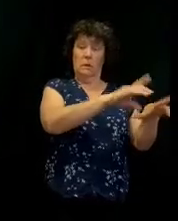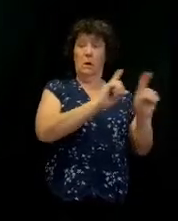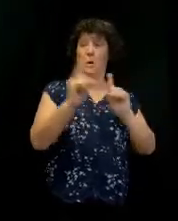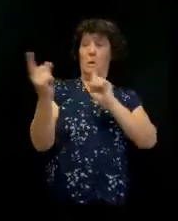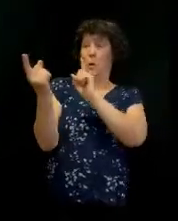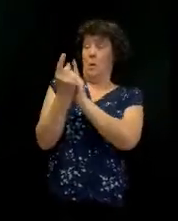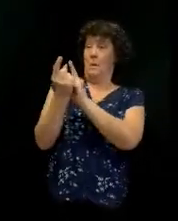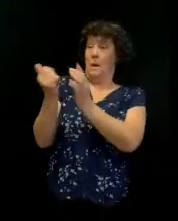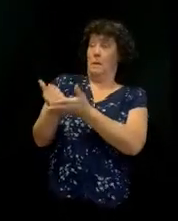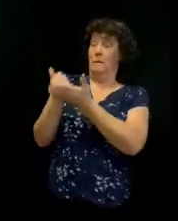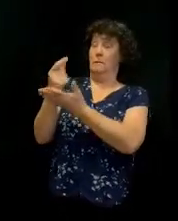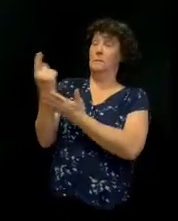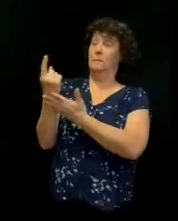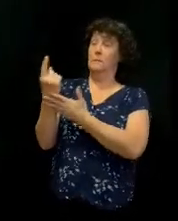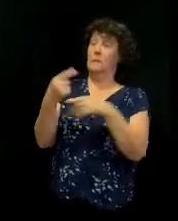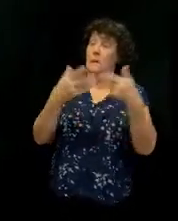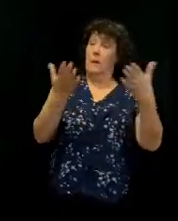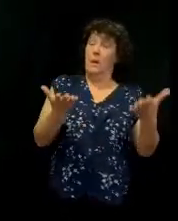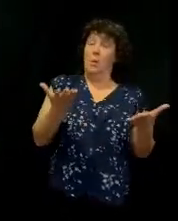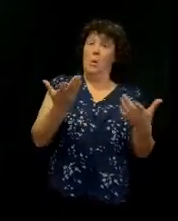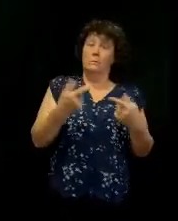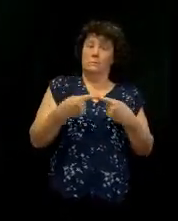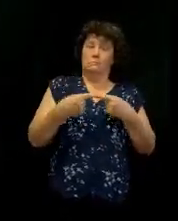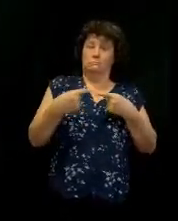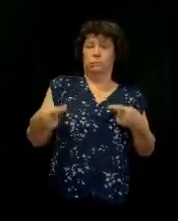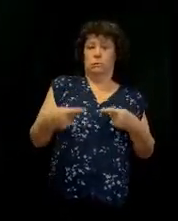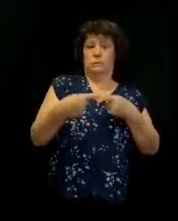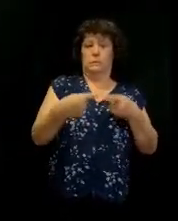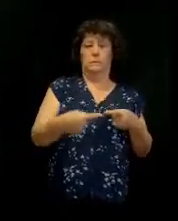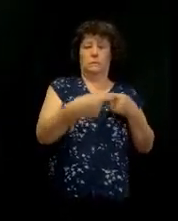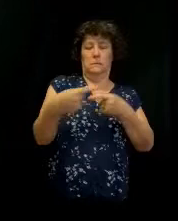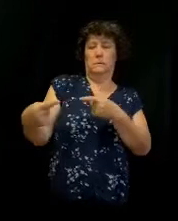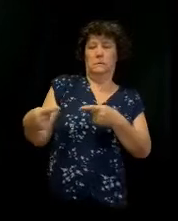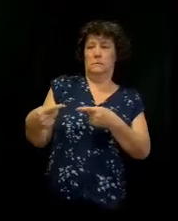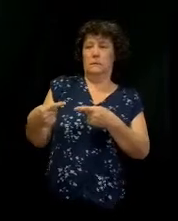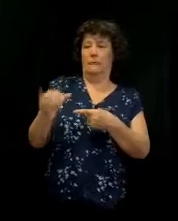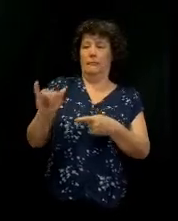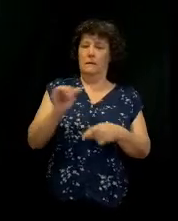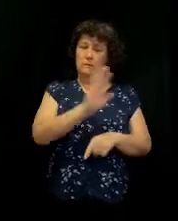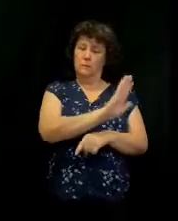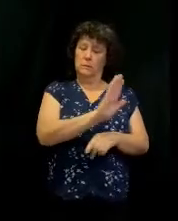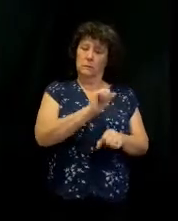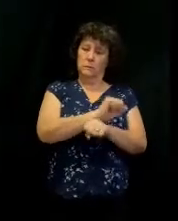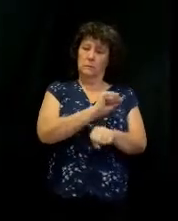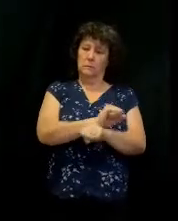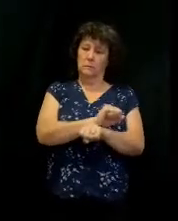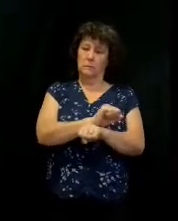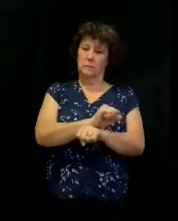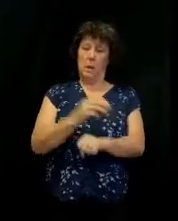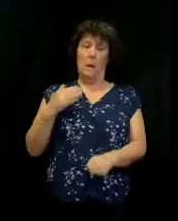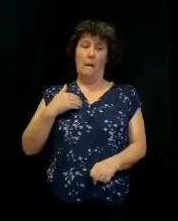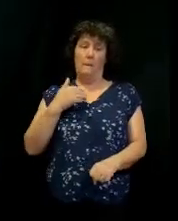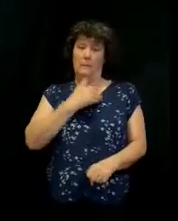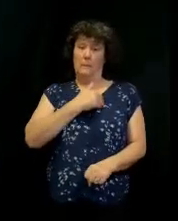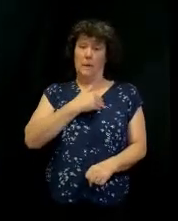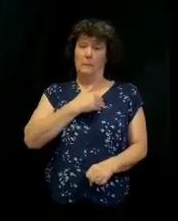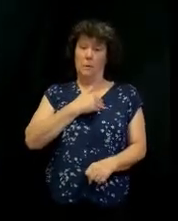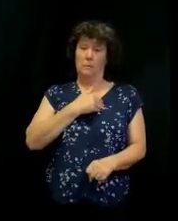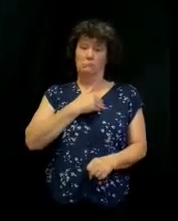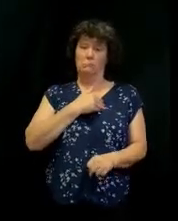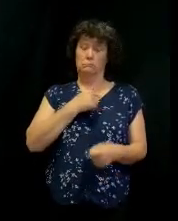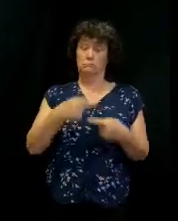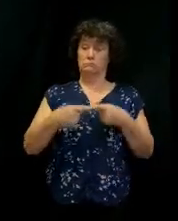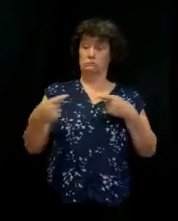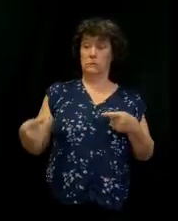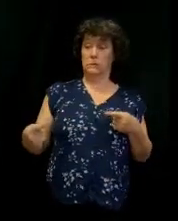So the enemy is trying to get us dismembered because he knows a body that's dismembered will be a body that has